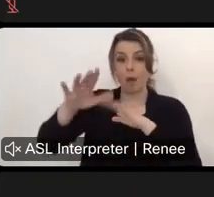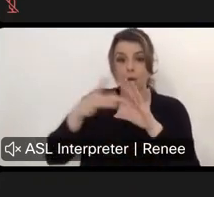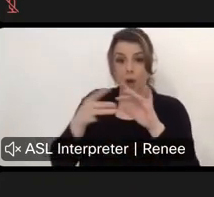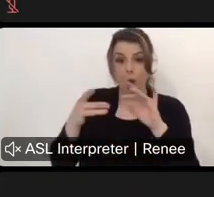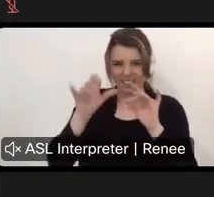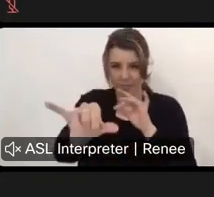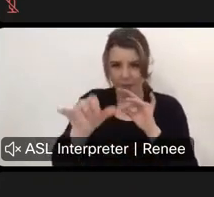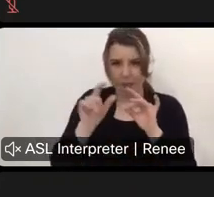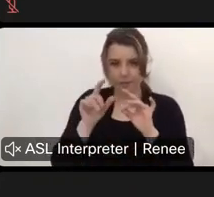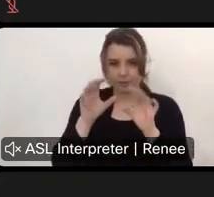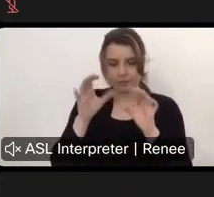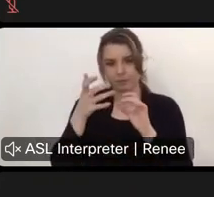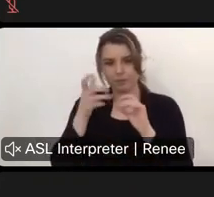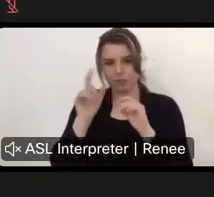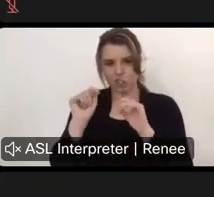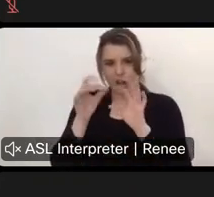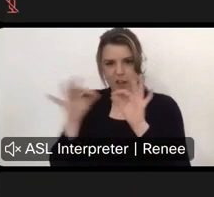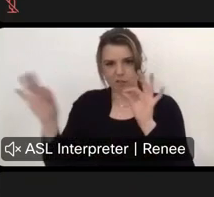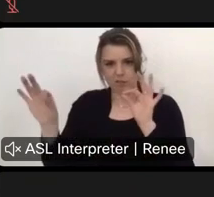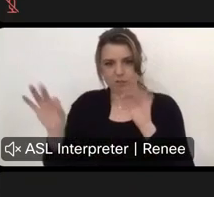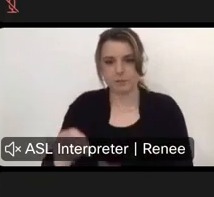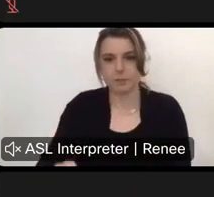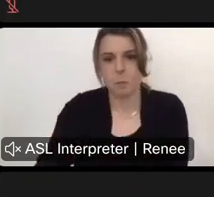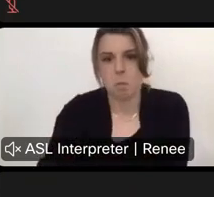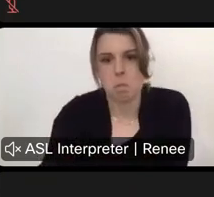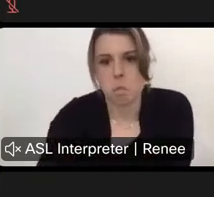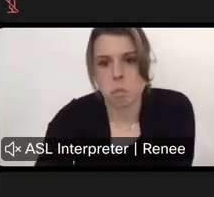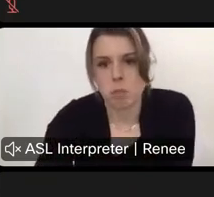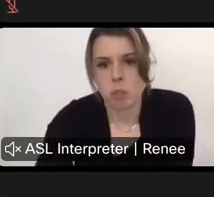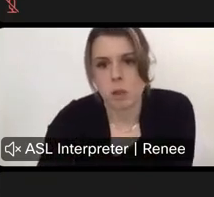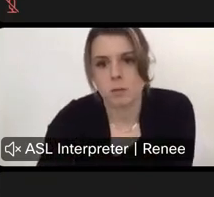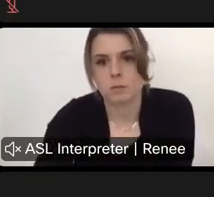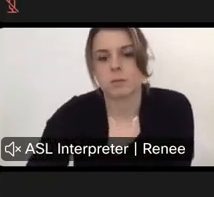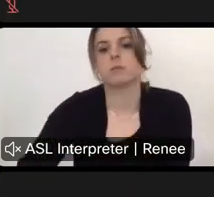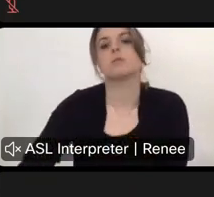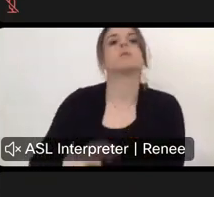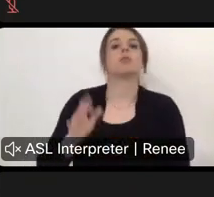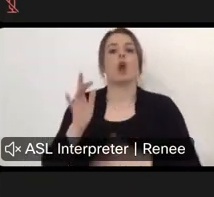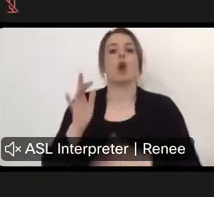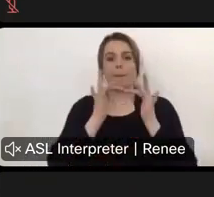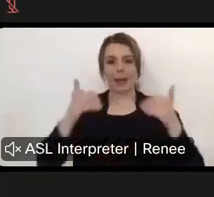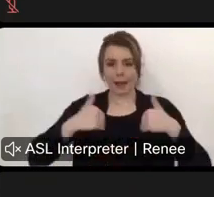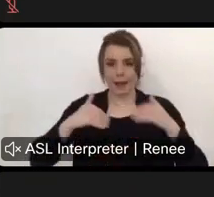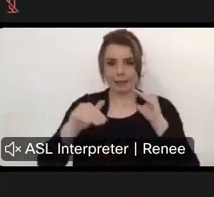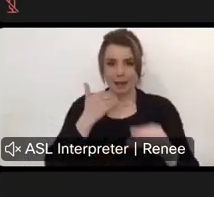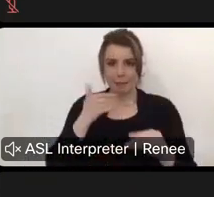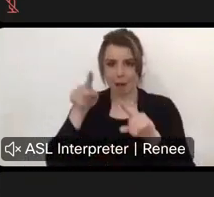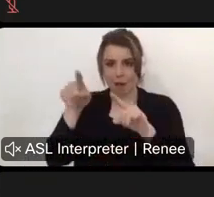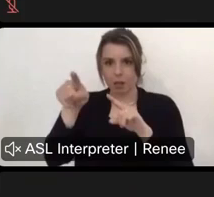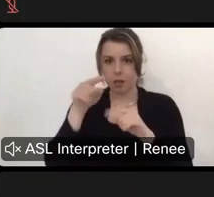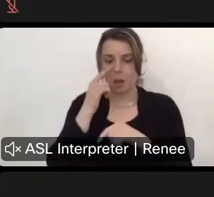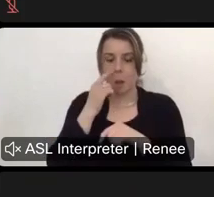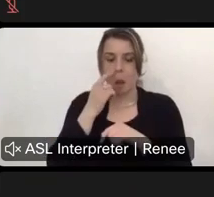Um, the email address. Um, I will post in here, but it's on our website as well. She probably provided. Oh, okay.